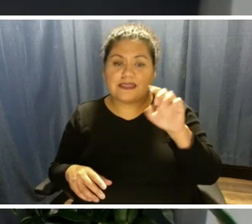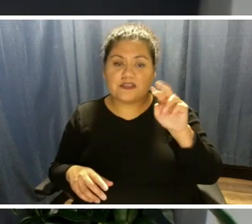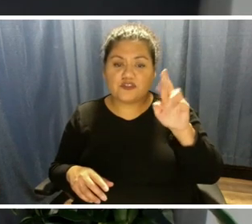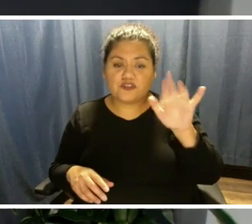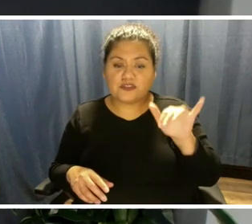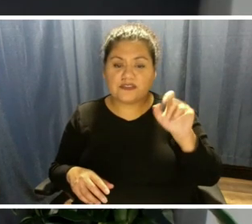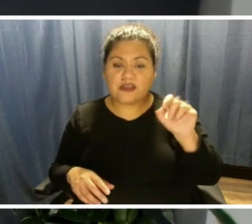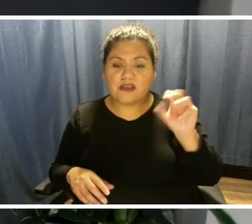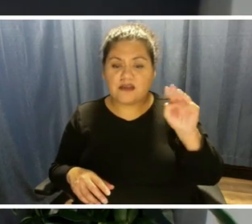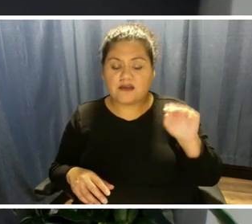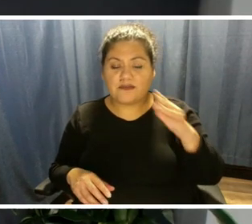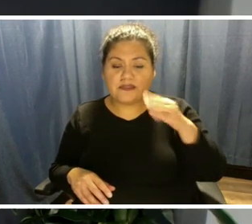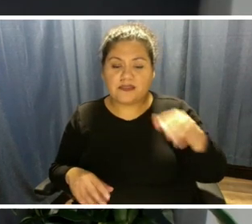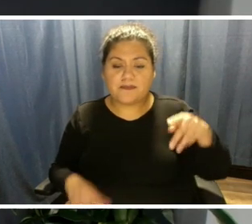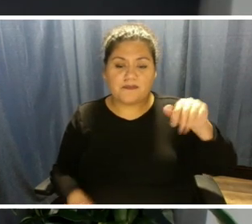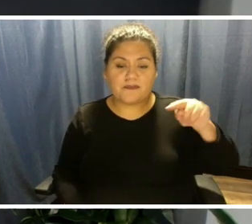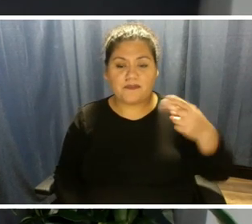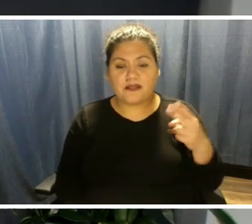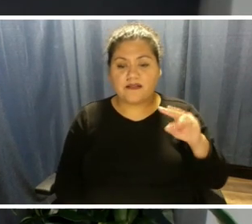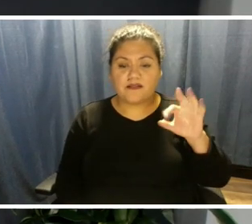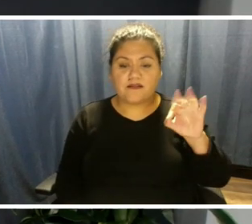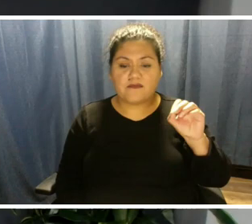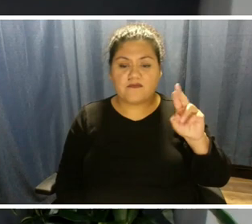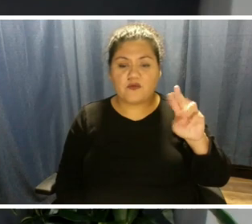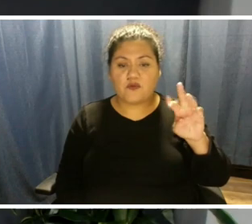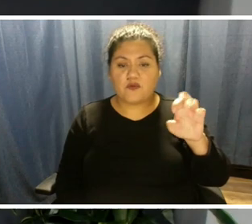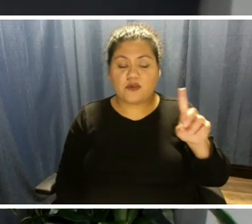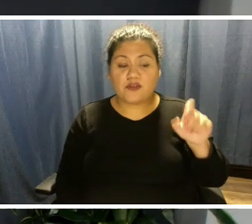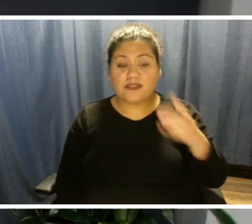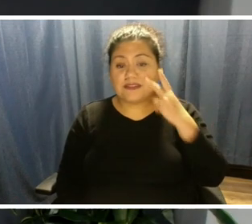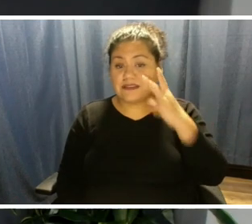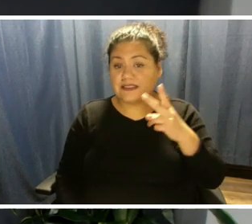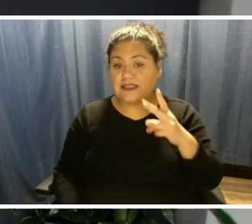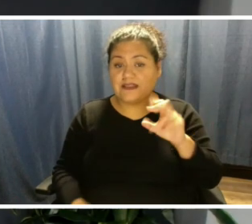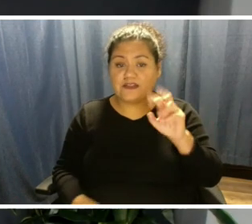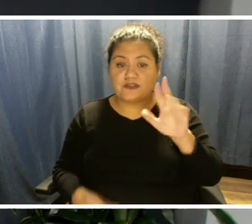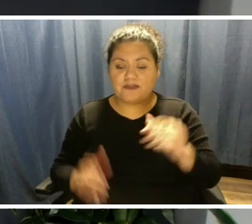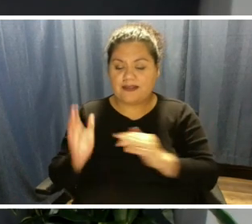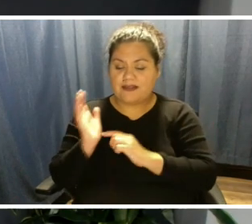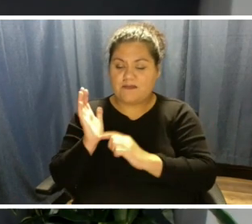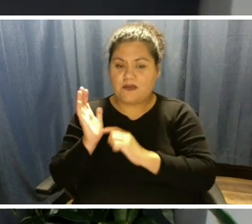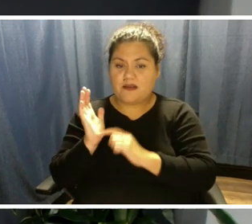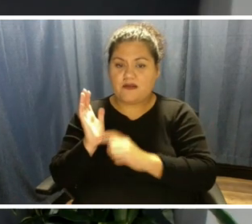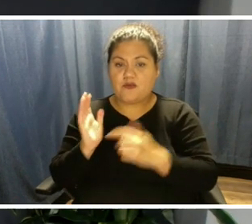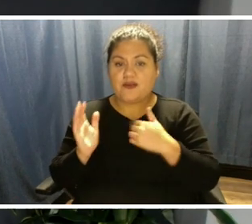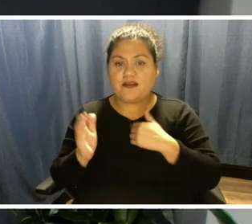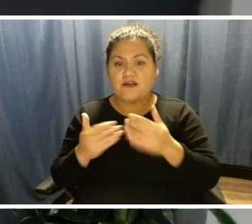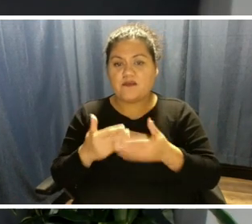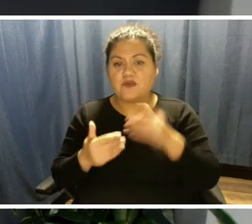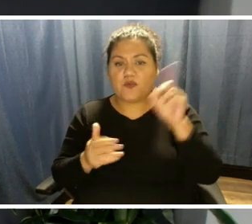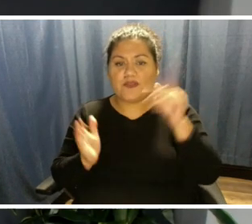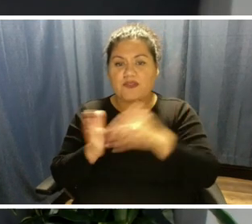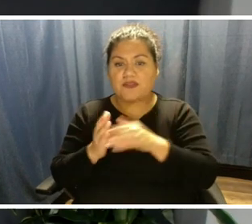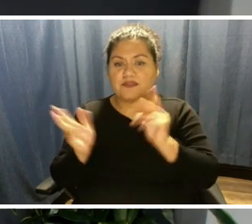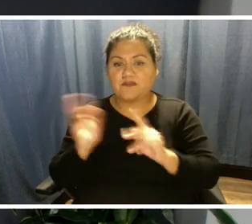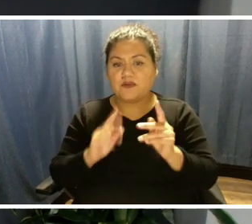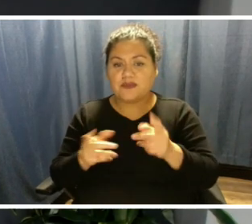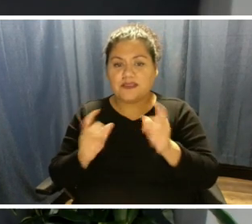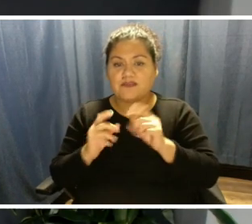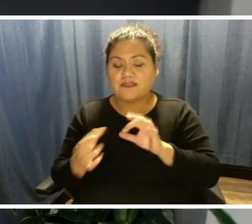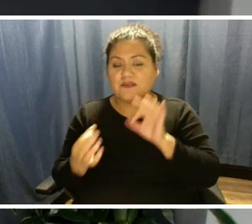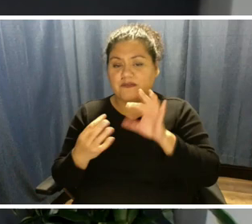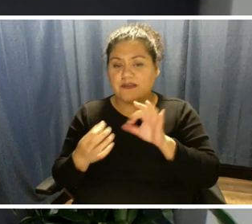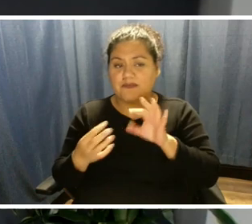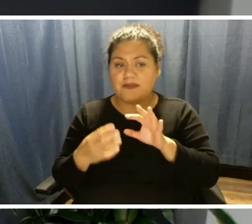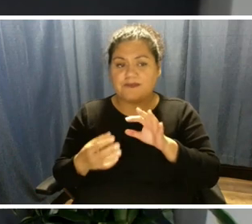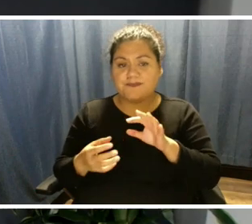slash path forward. And you can find that survey at the bottom of the page. We've already had close to 1000 people give us their input. And